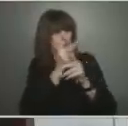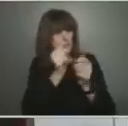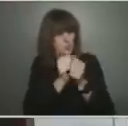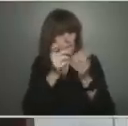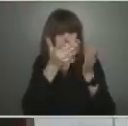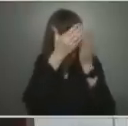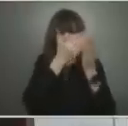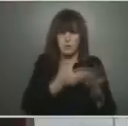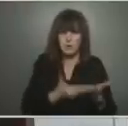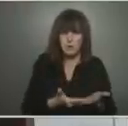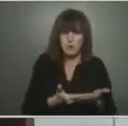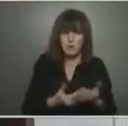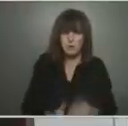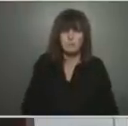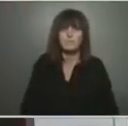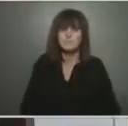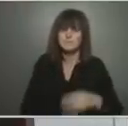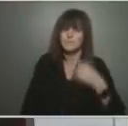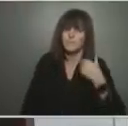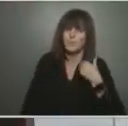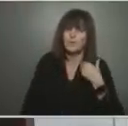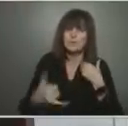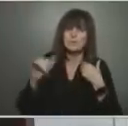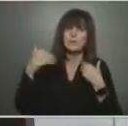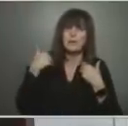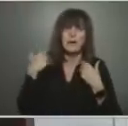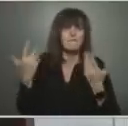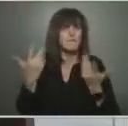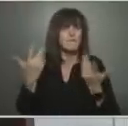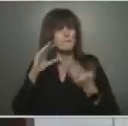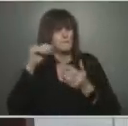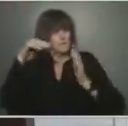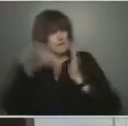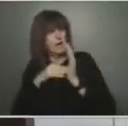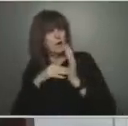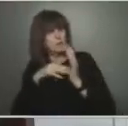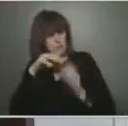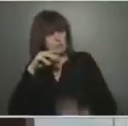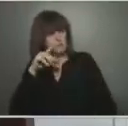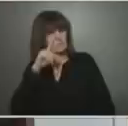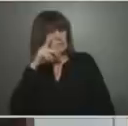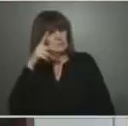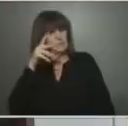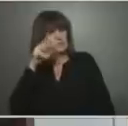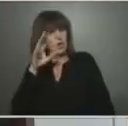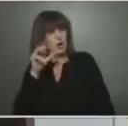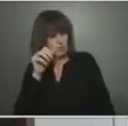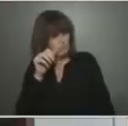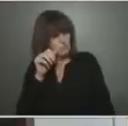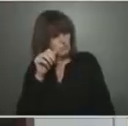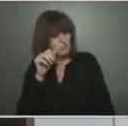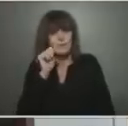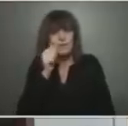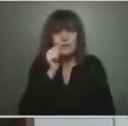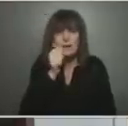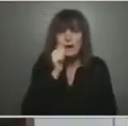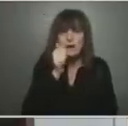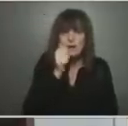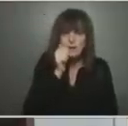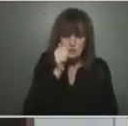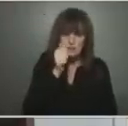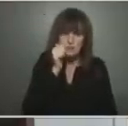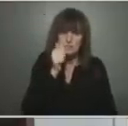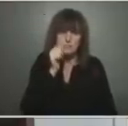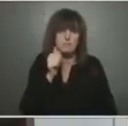or more on a daily basis. And the percentage of them being positive was averaging for seven days 18%.